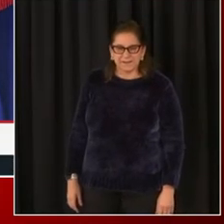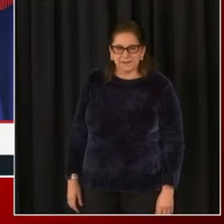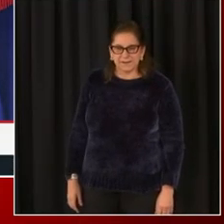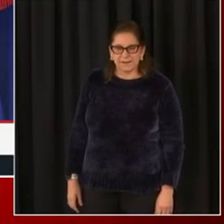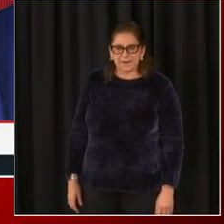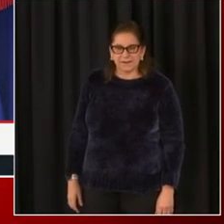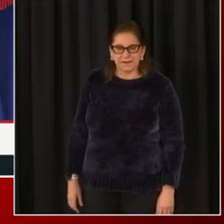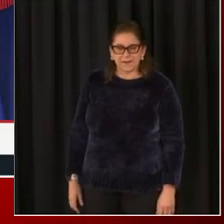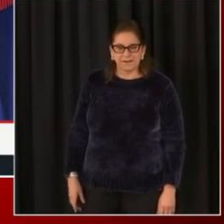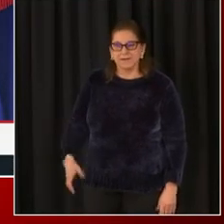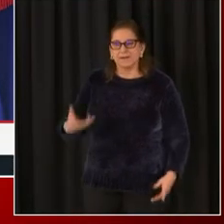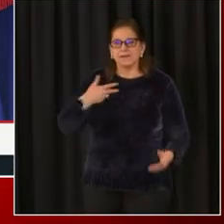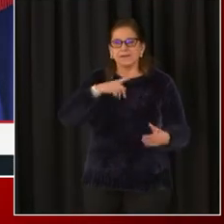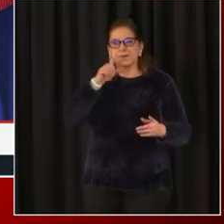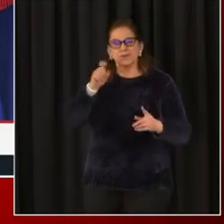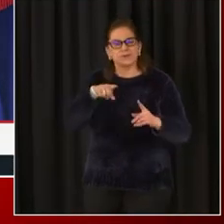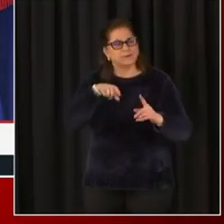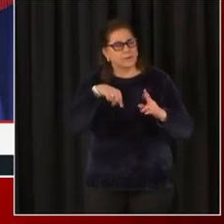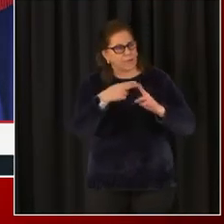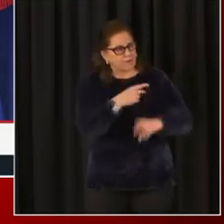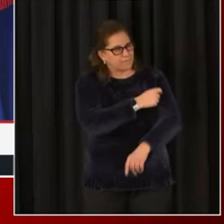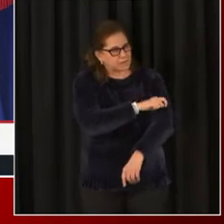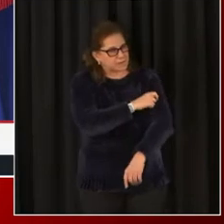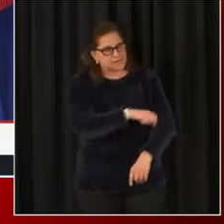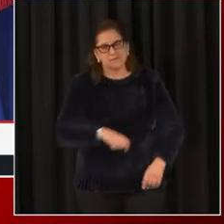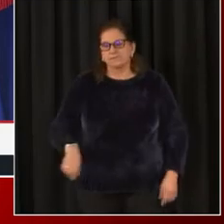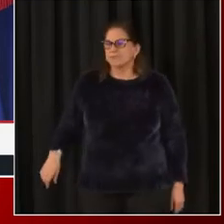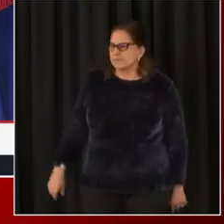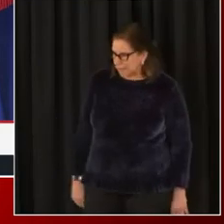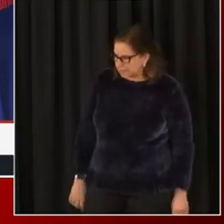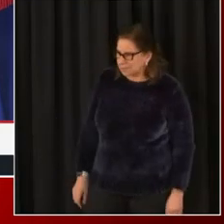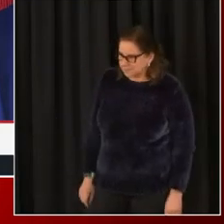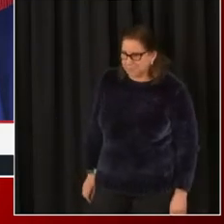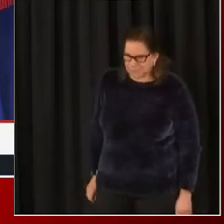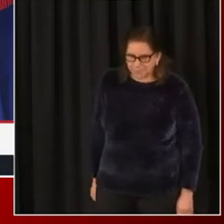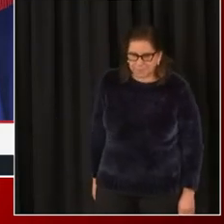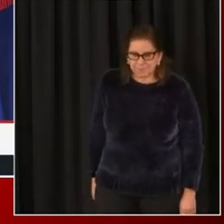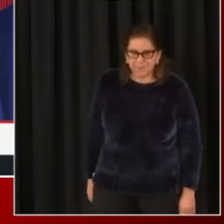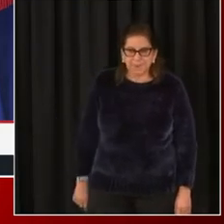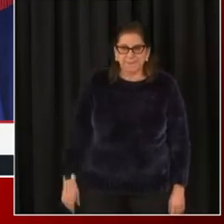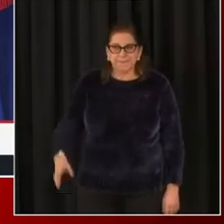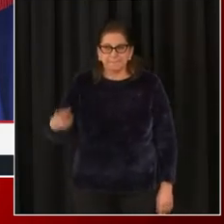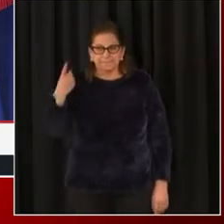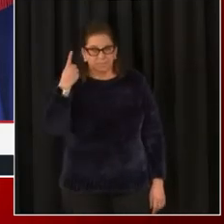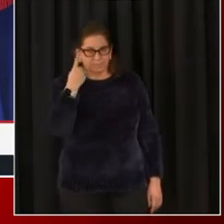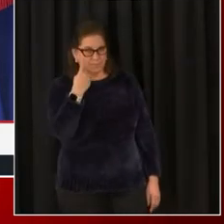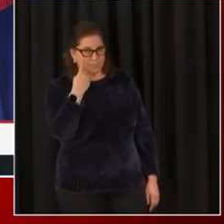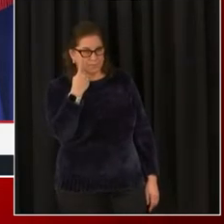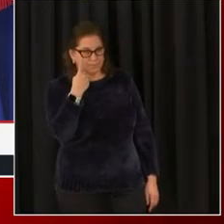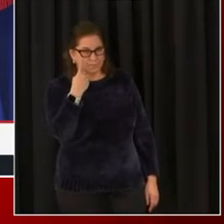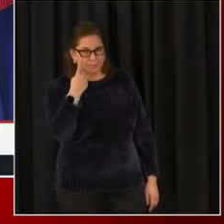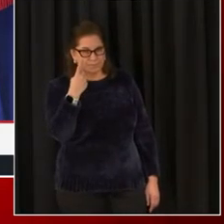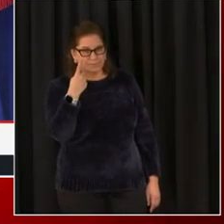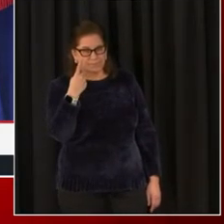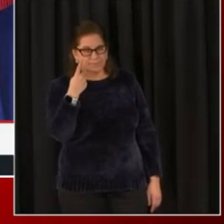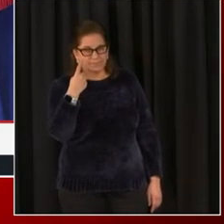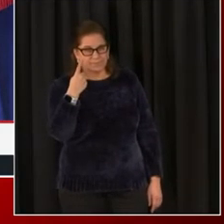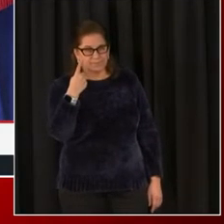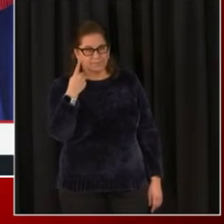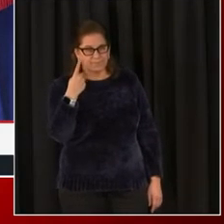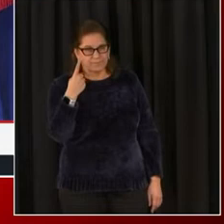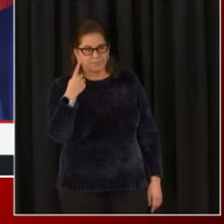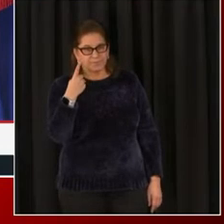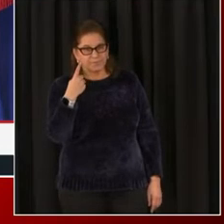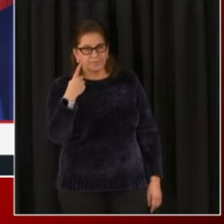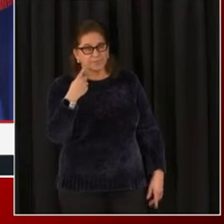vaccine and yeah, absolutely. Thank you. So, two questions on that front. Um, one, uh, your